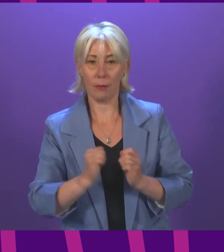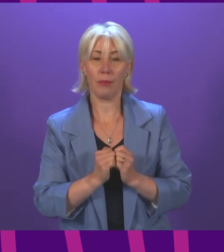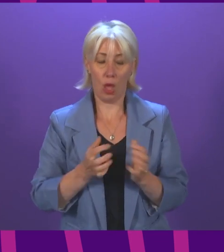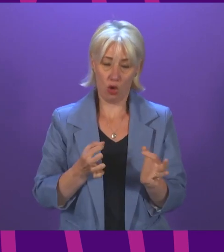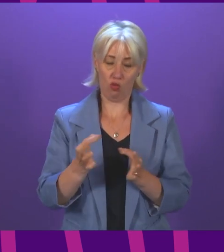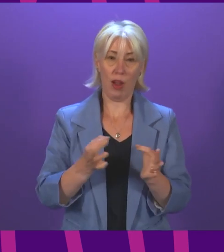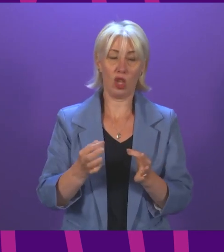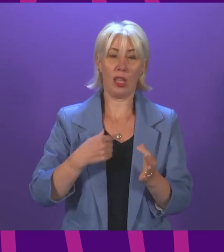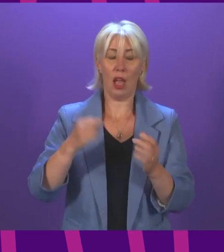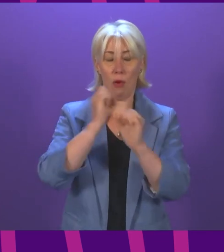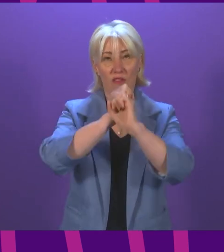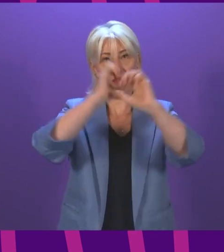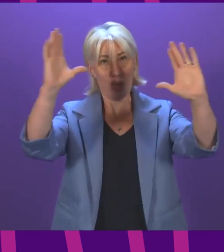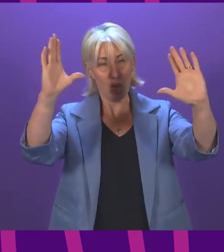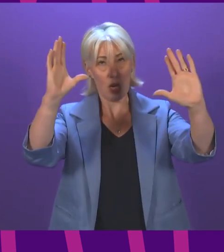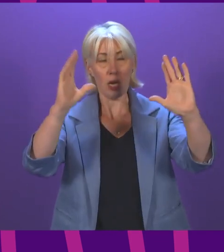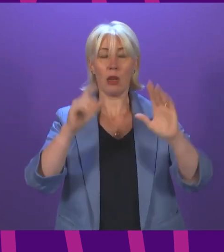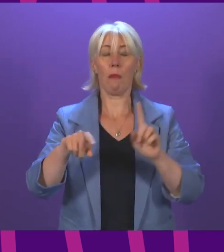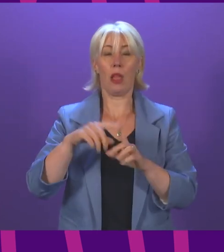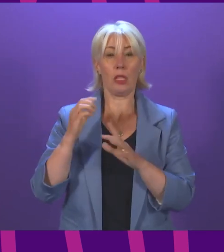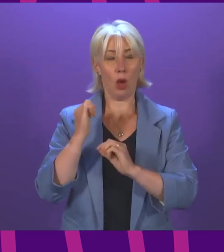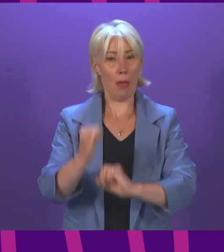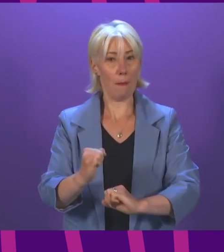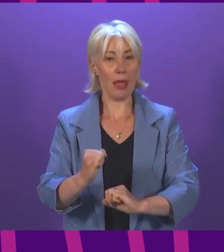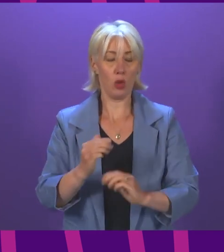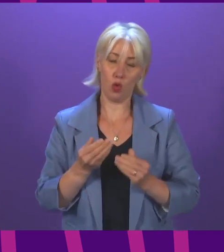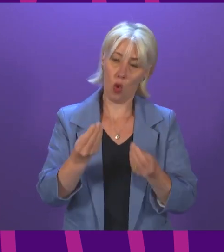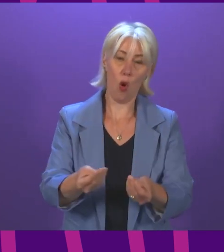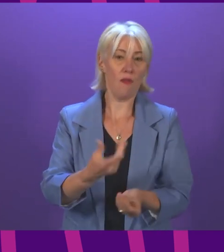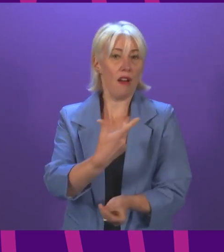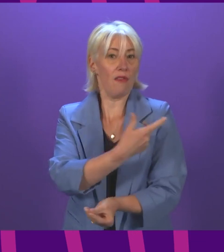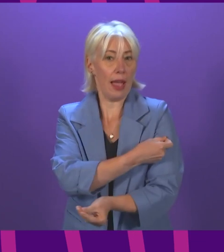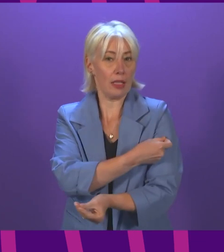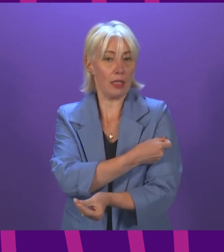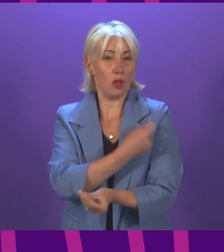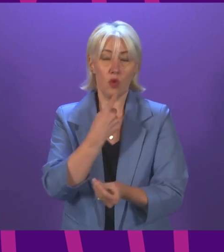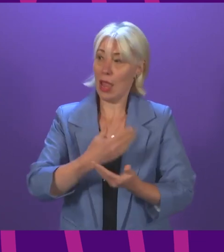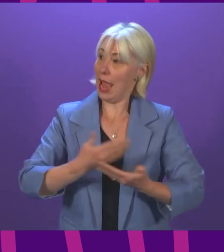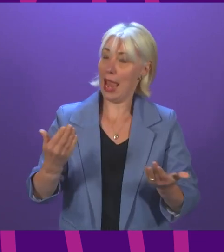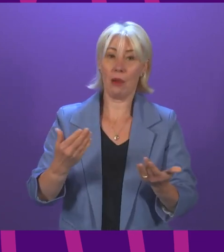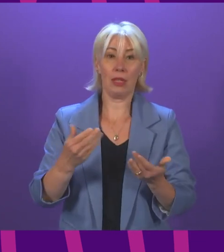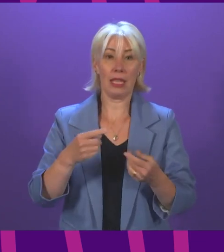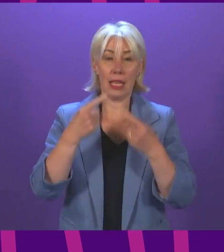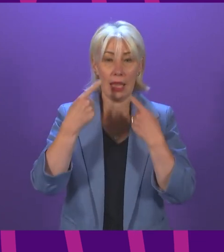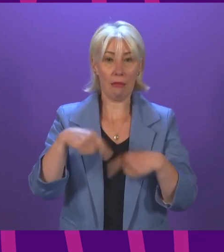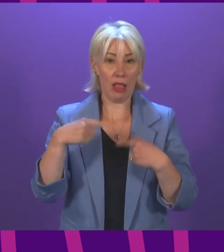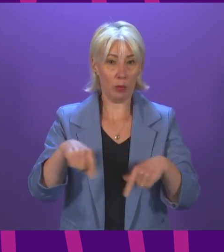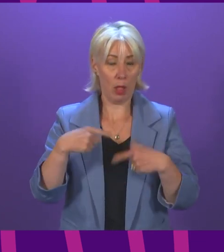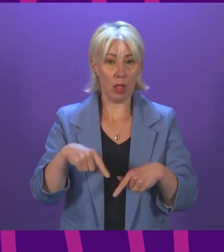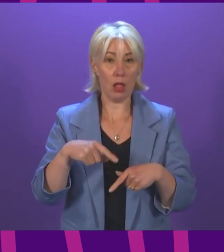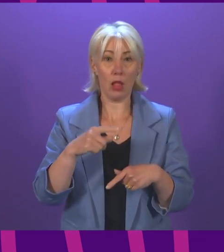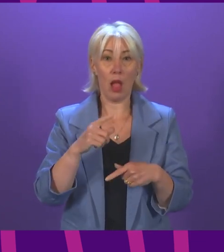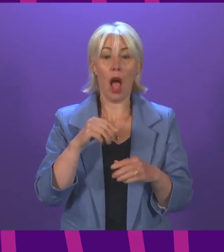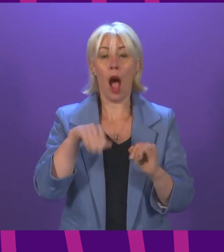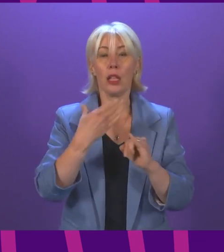our vision and commitment to continue to continue offer a vaccine to anyone eligible until at least spring next